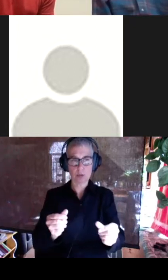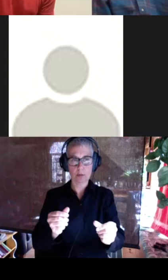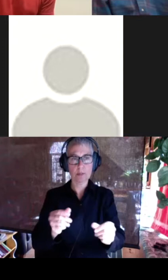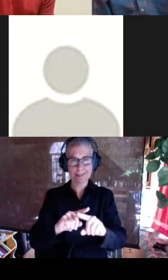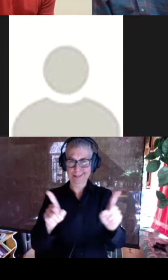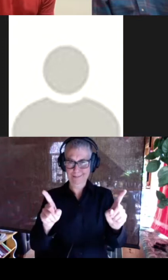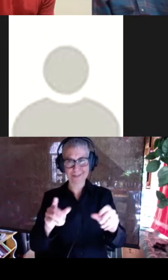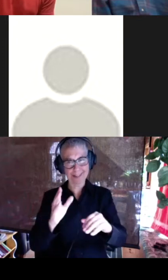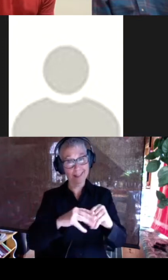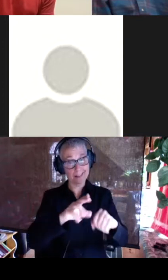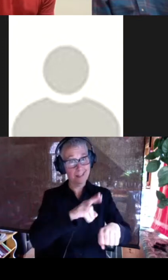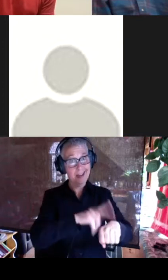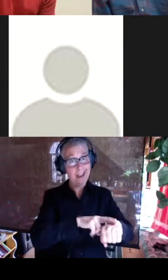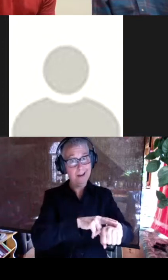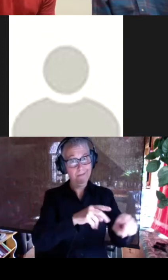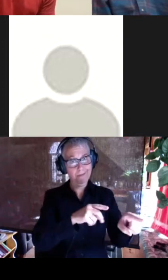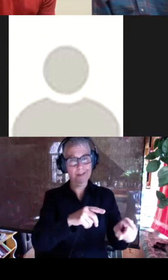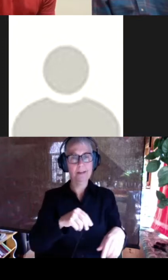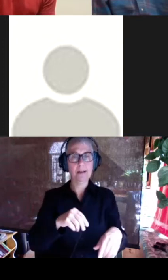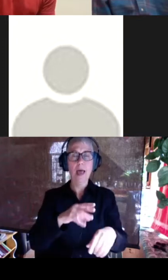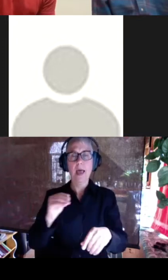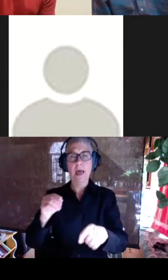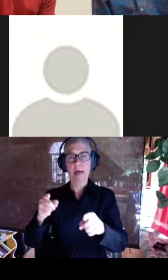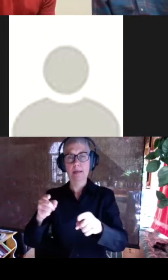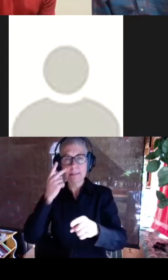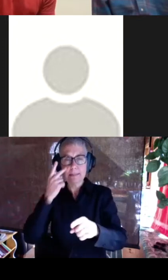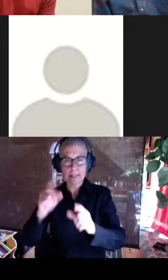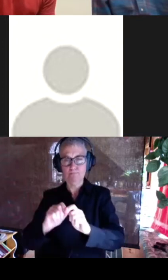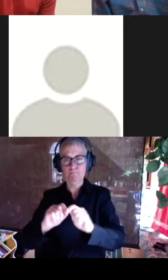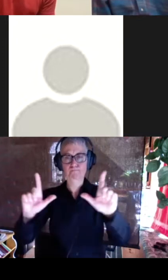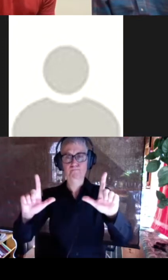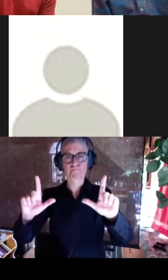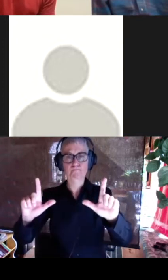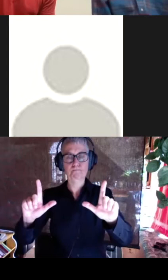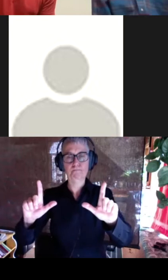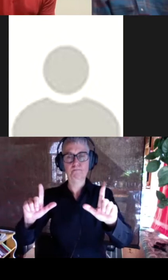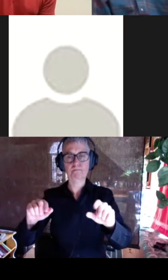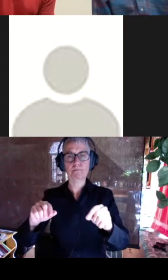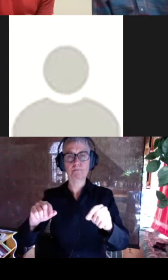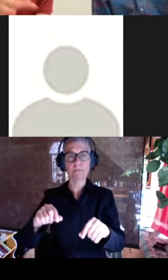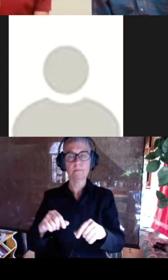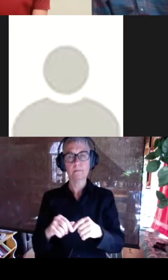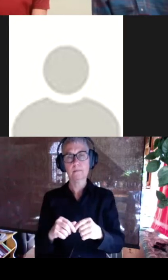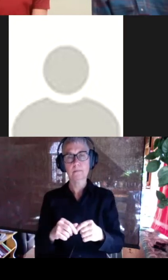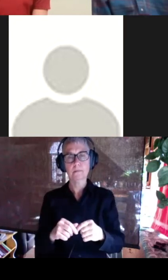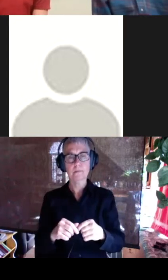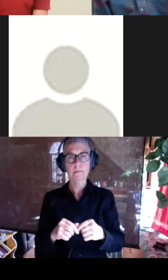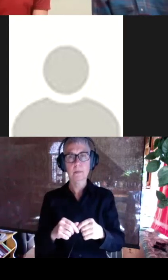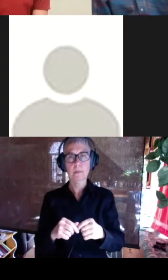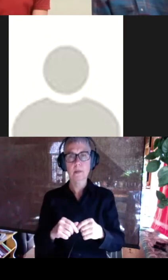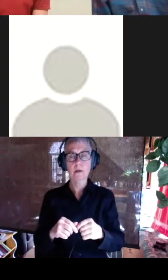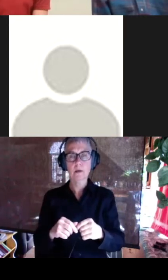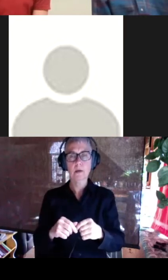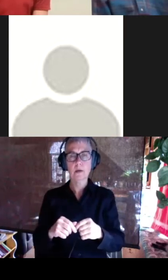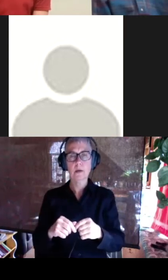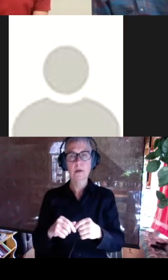are from the native enzyme. And then you can see in this zoomed-in view that the protein side chains